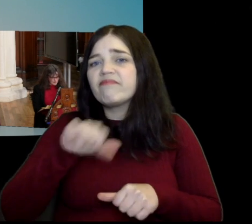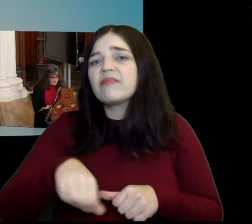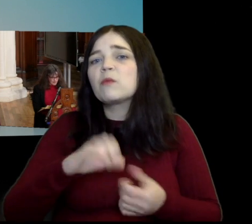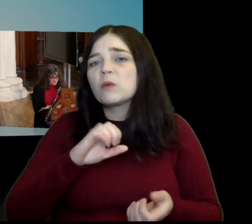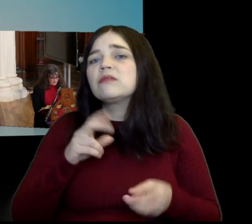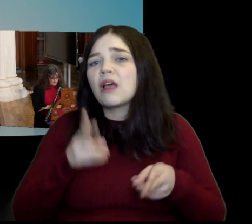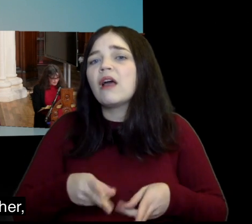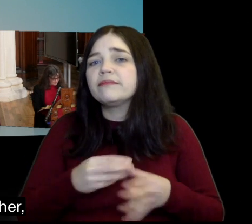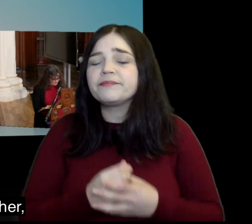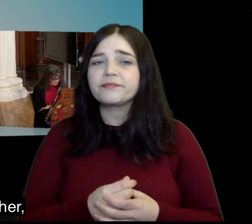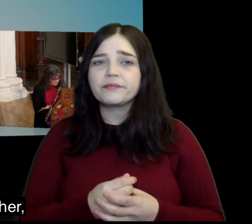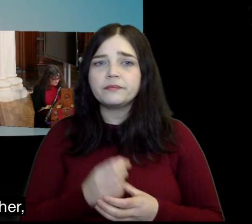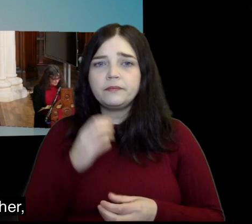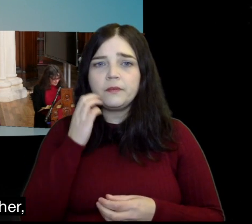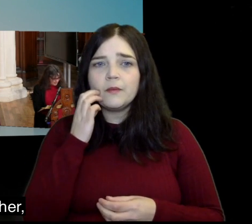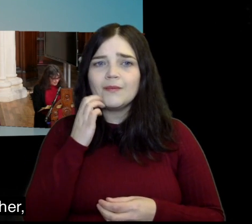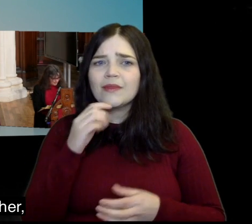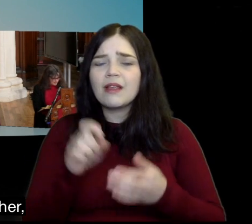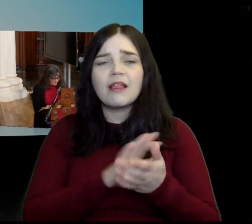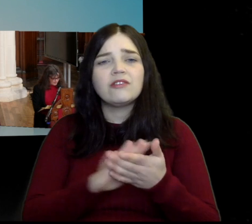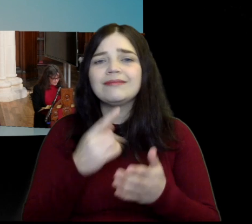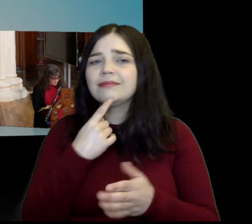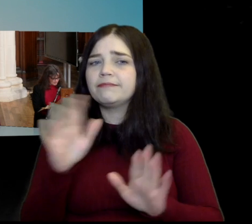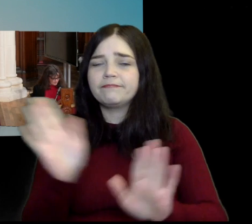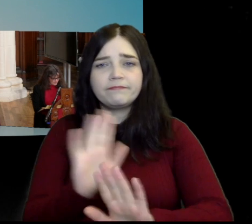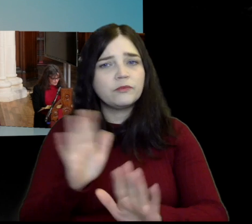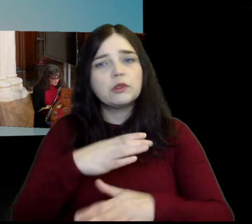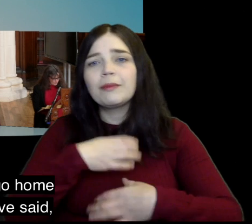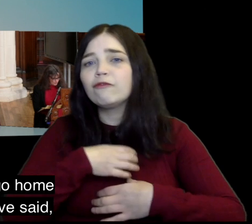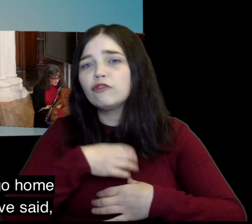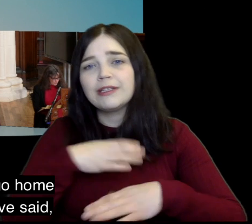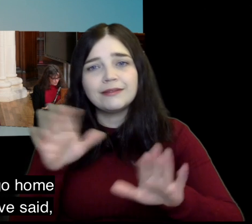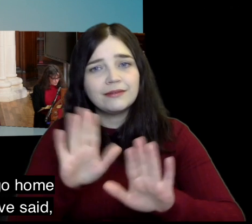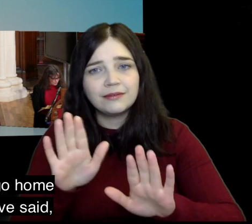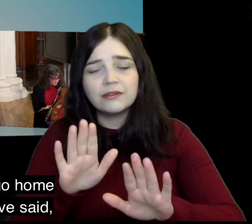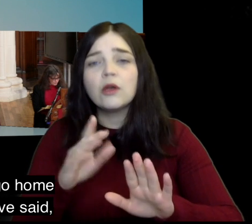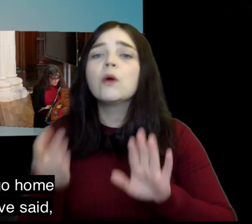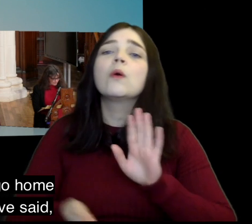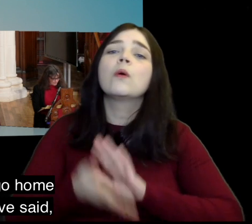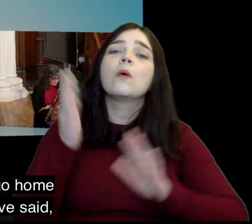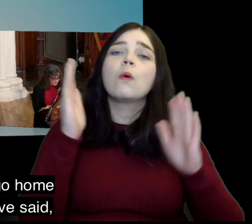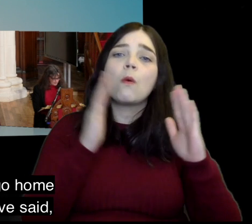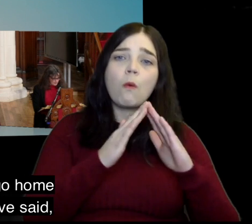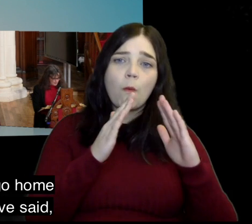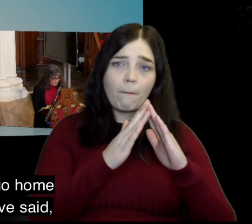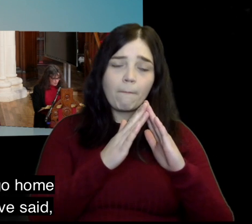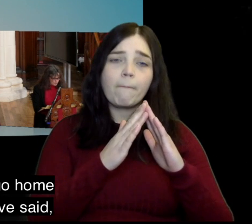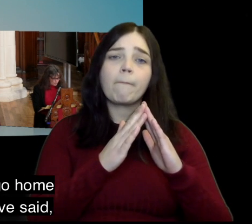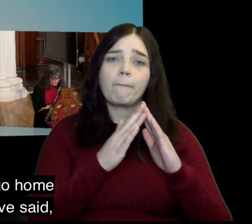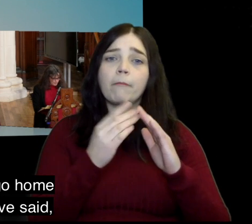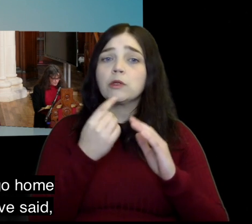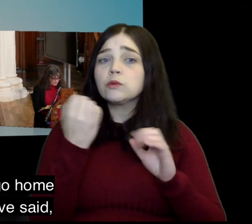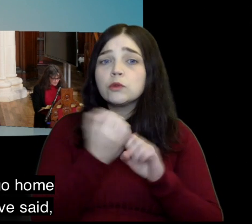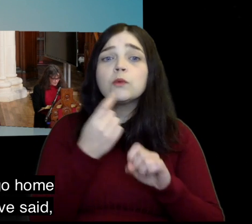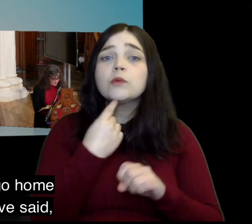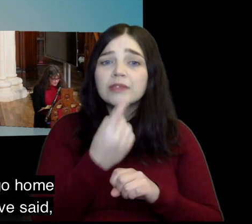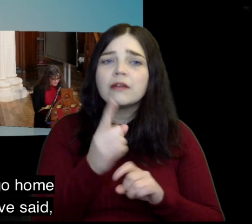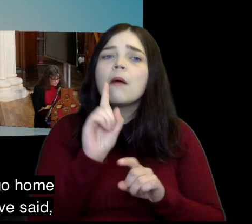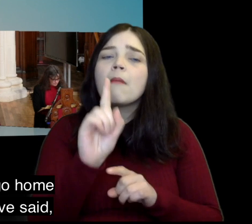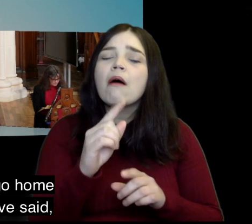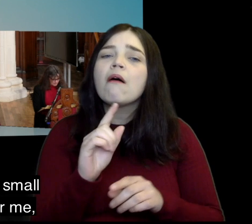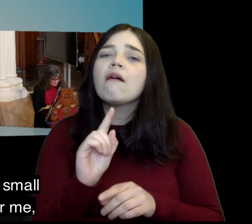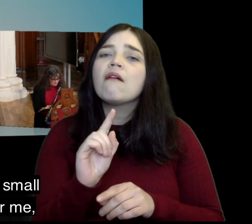it and die Elijah said to her Don't be afraid Go home and do as